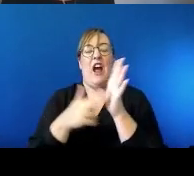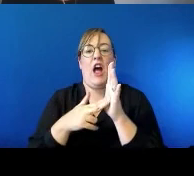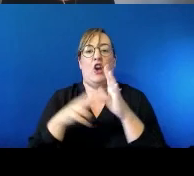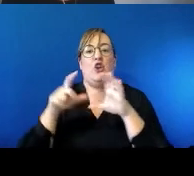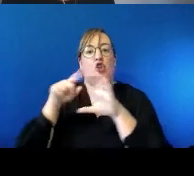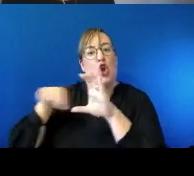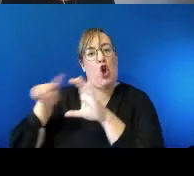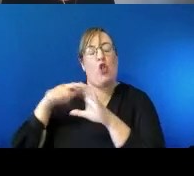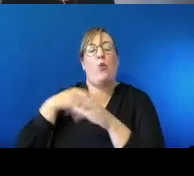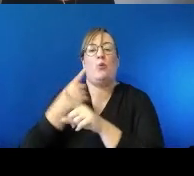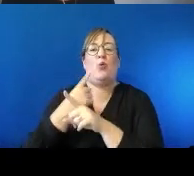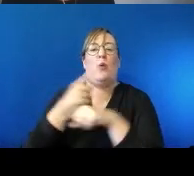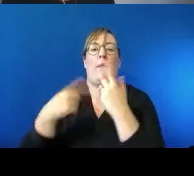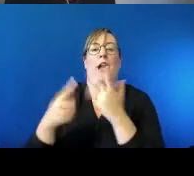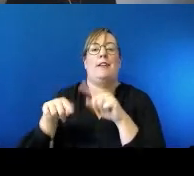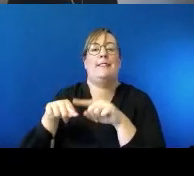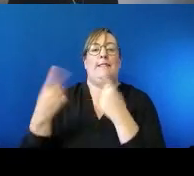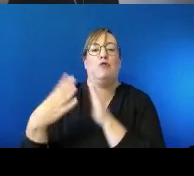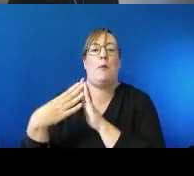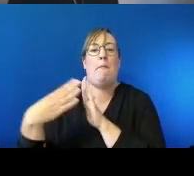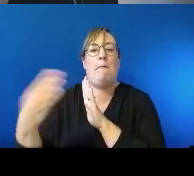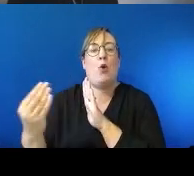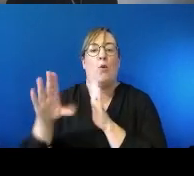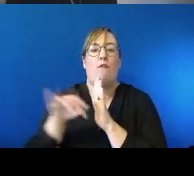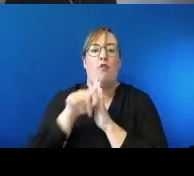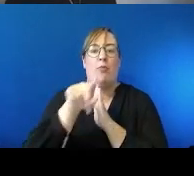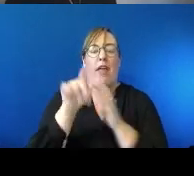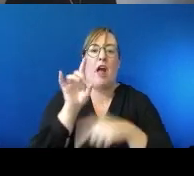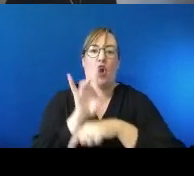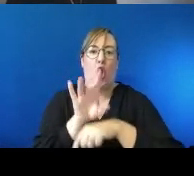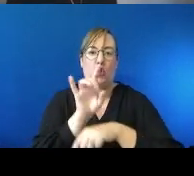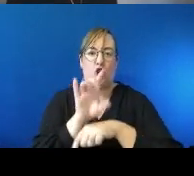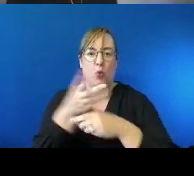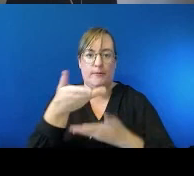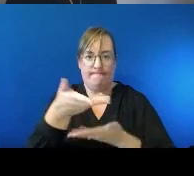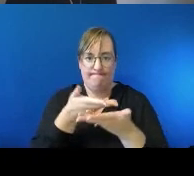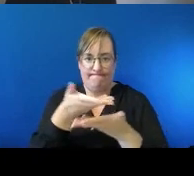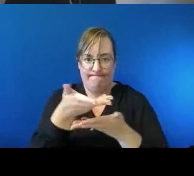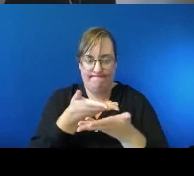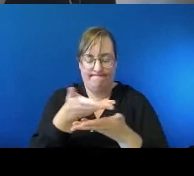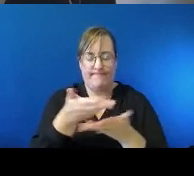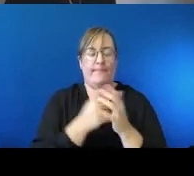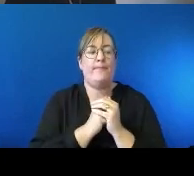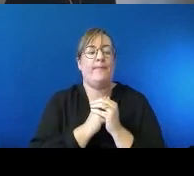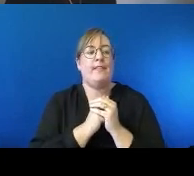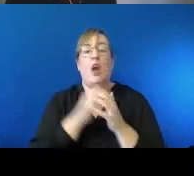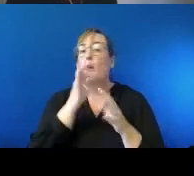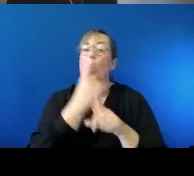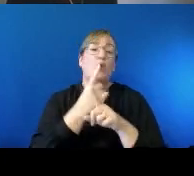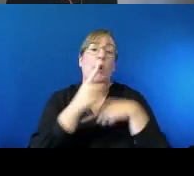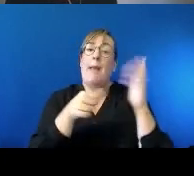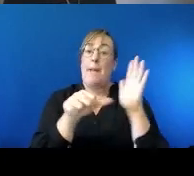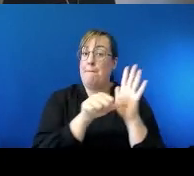model that has come from uh that uh consultation uh but uh you know without talking dollars and cents about